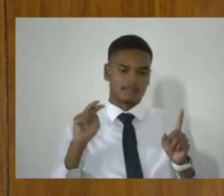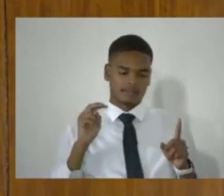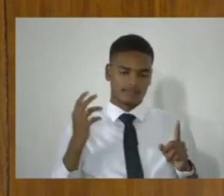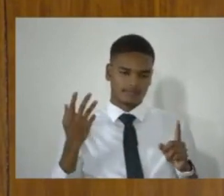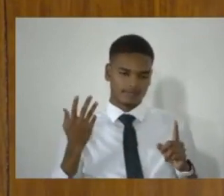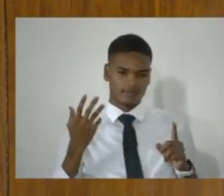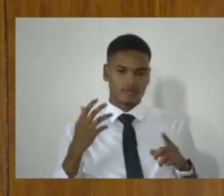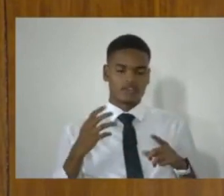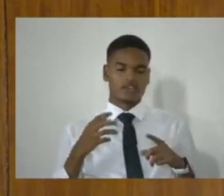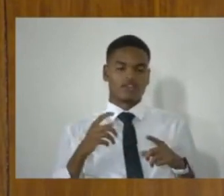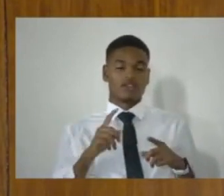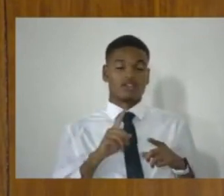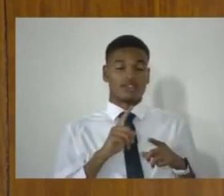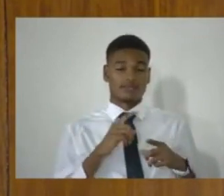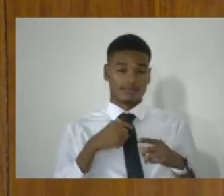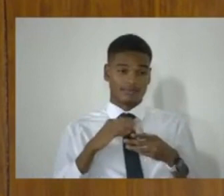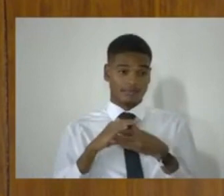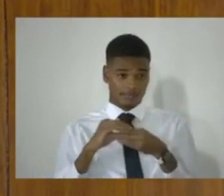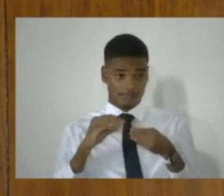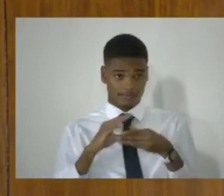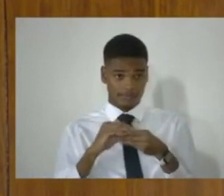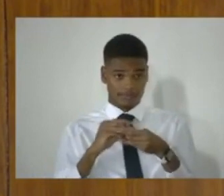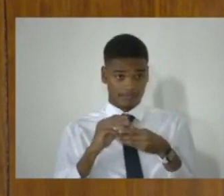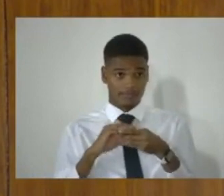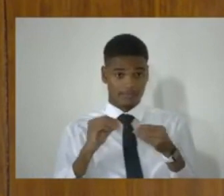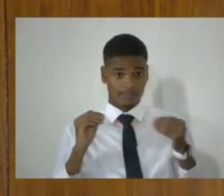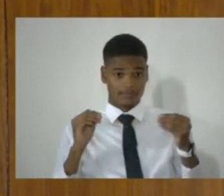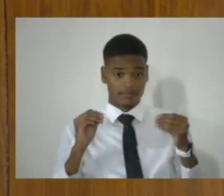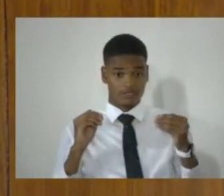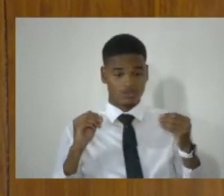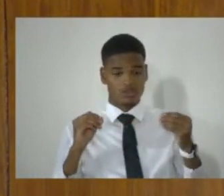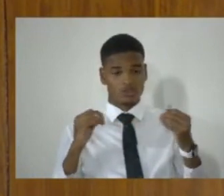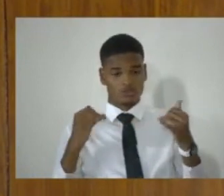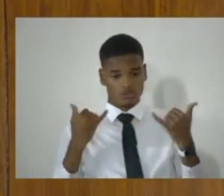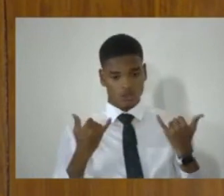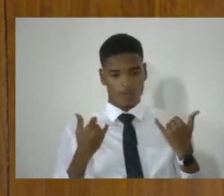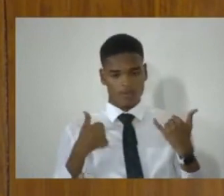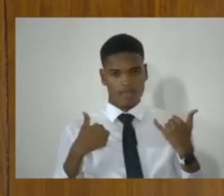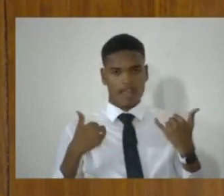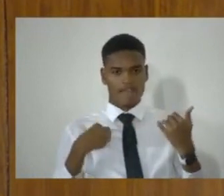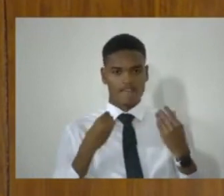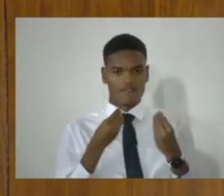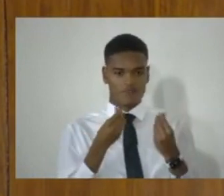Having said that, I have some concerns.